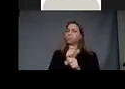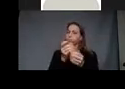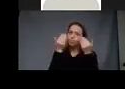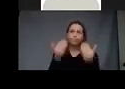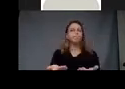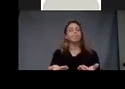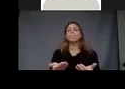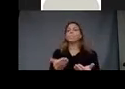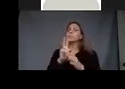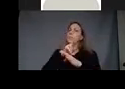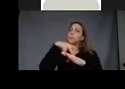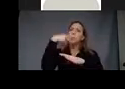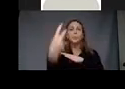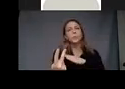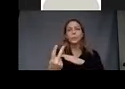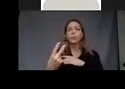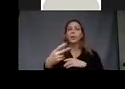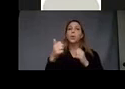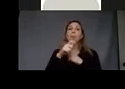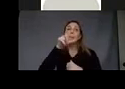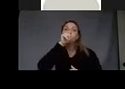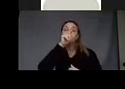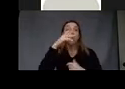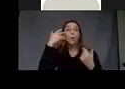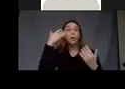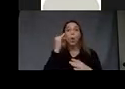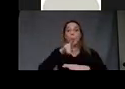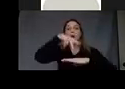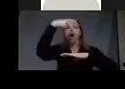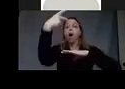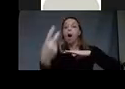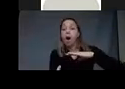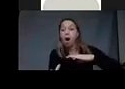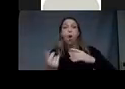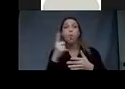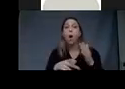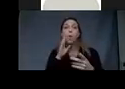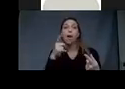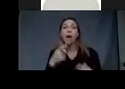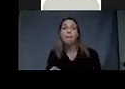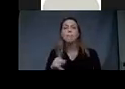the cranes we don't know how she's going to land but she seems confident